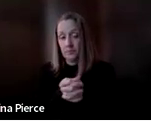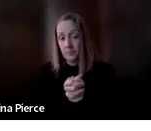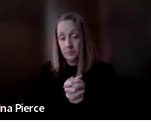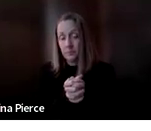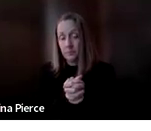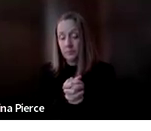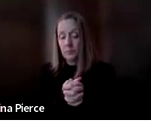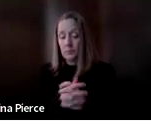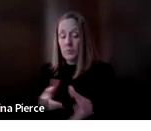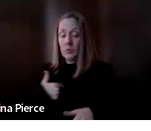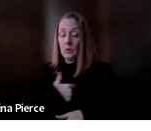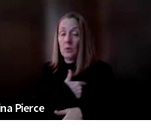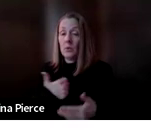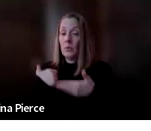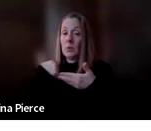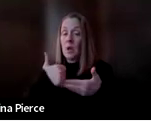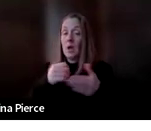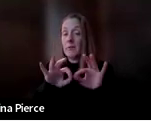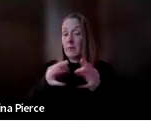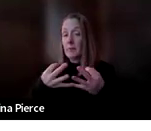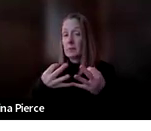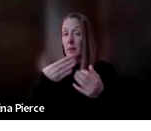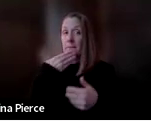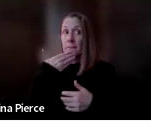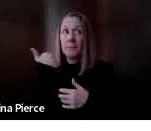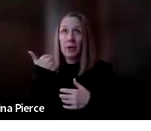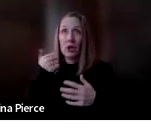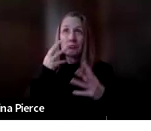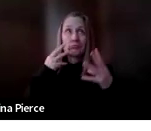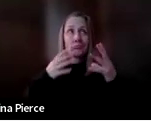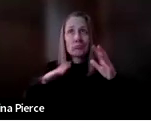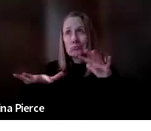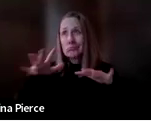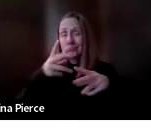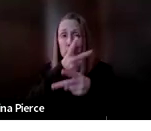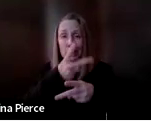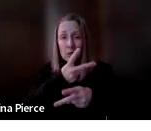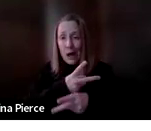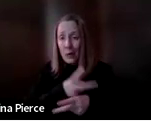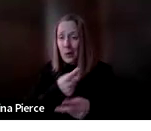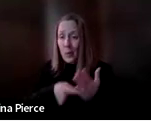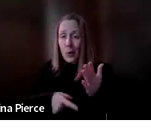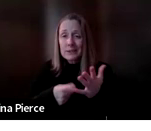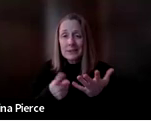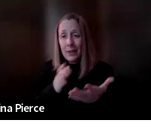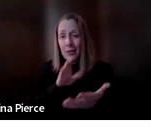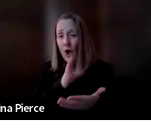We help families better navigate what their rights are within special education we saw something in the chat earlier somebody said